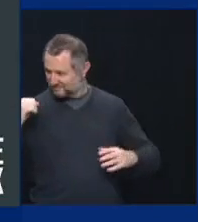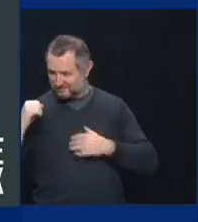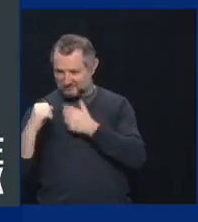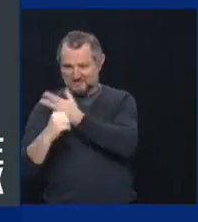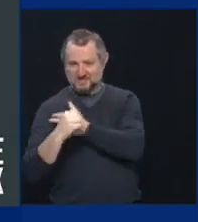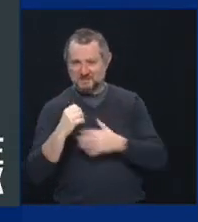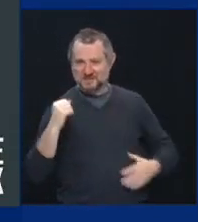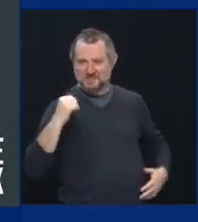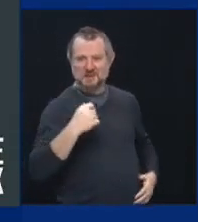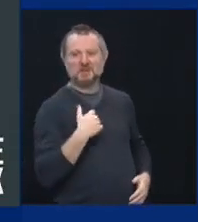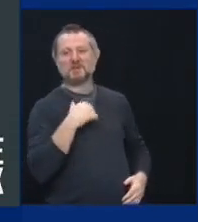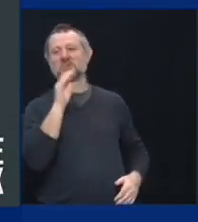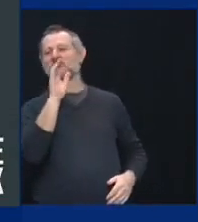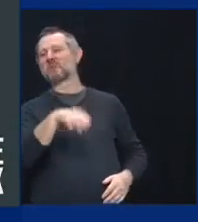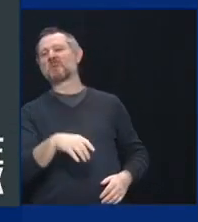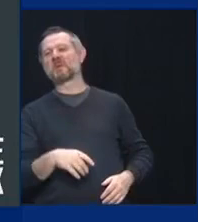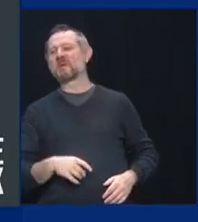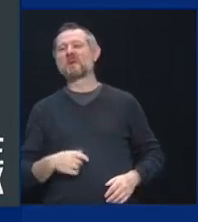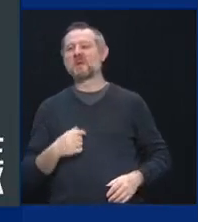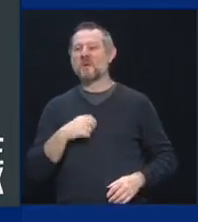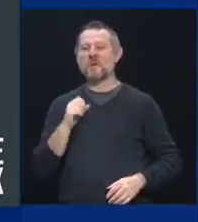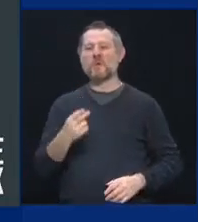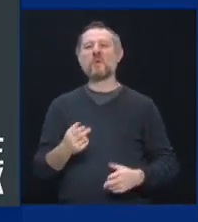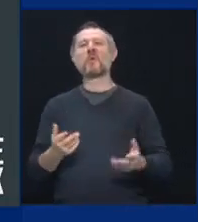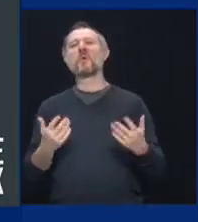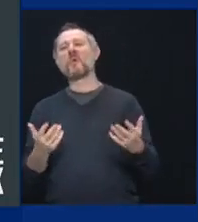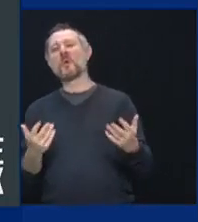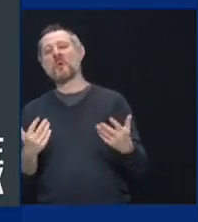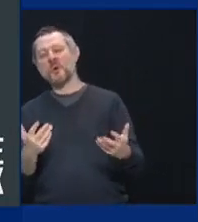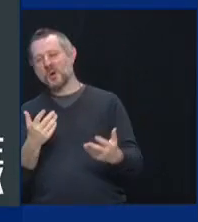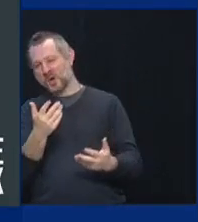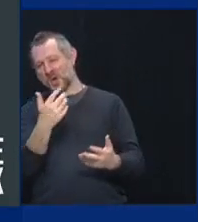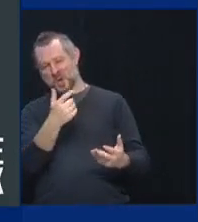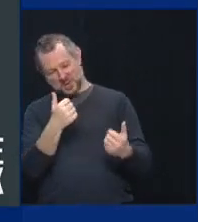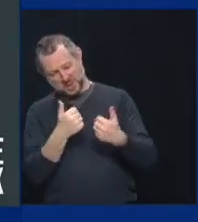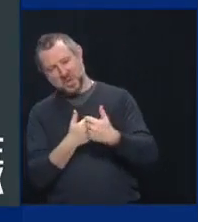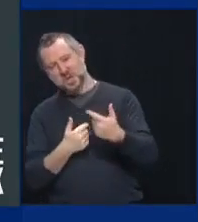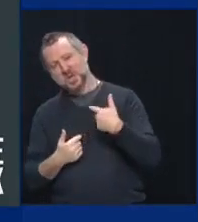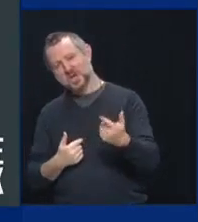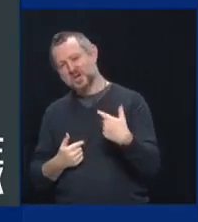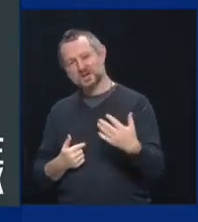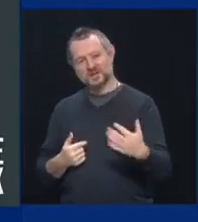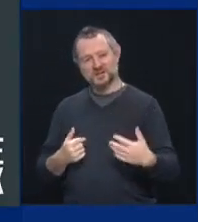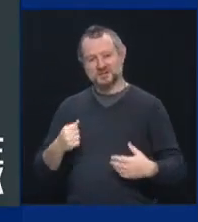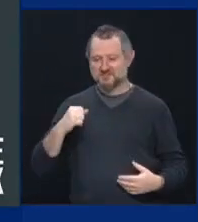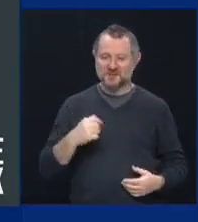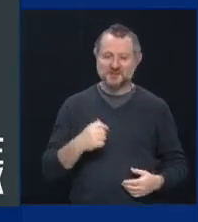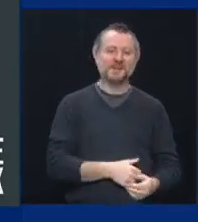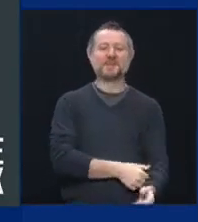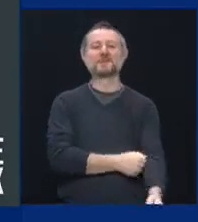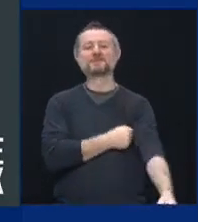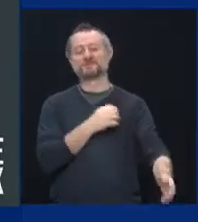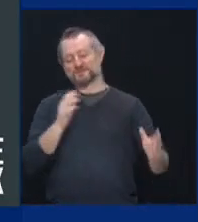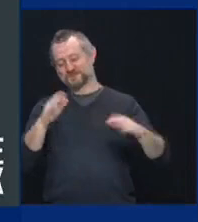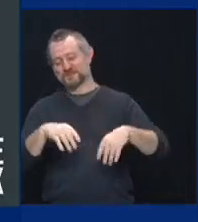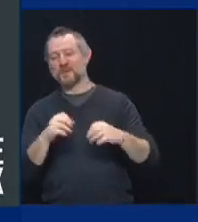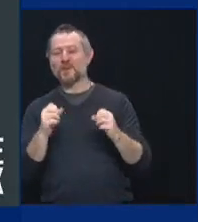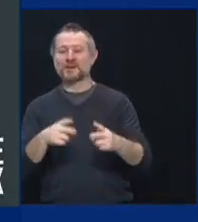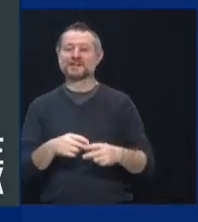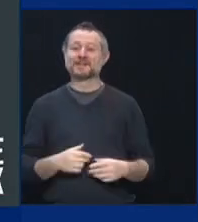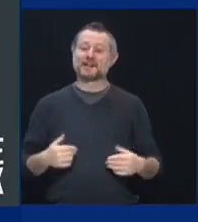right. I'm here.